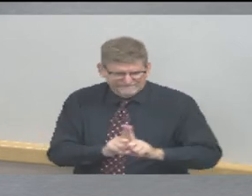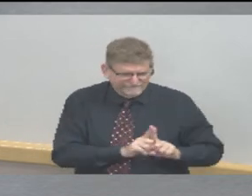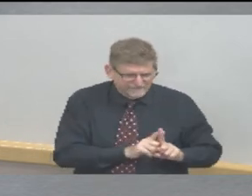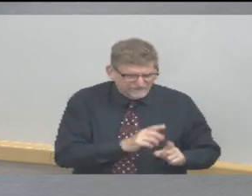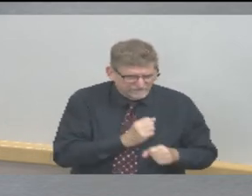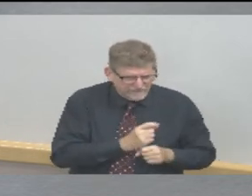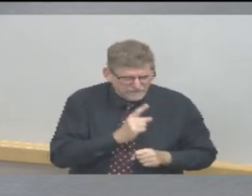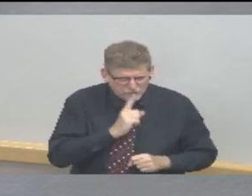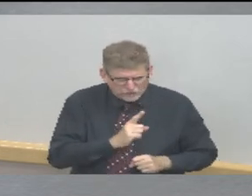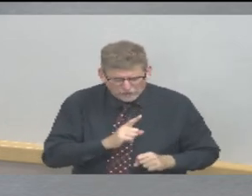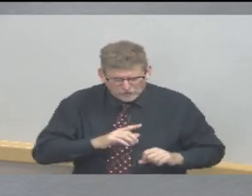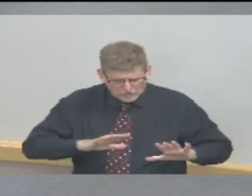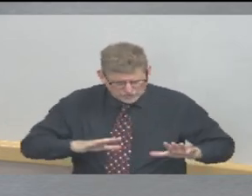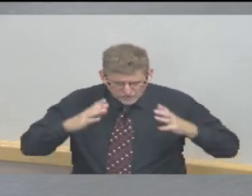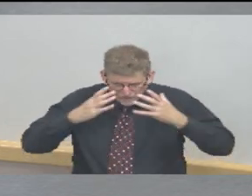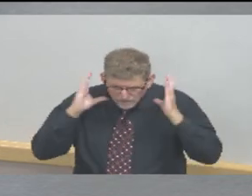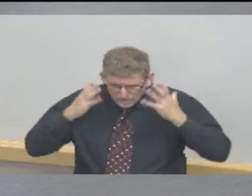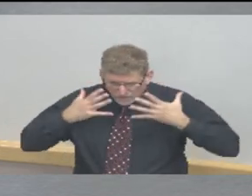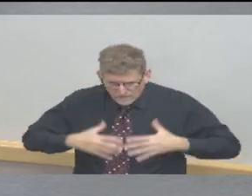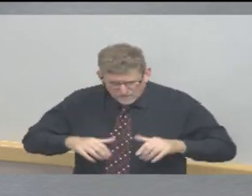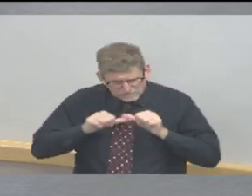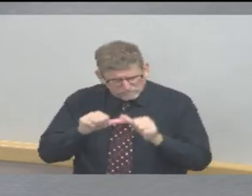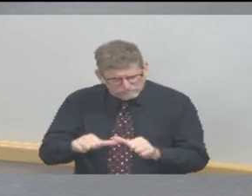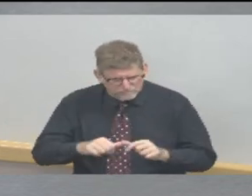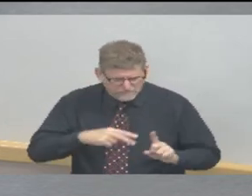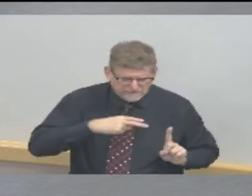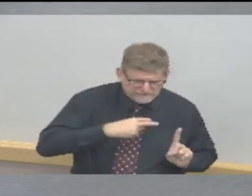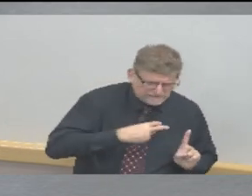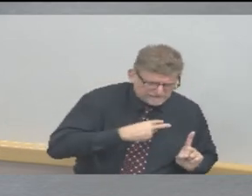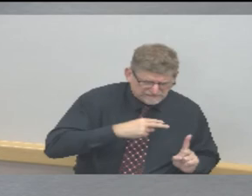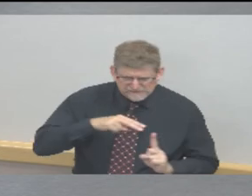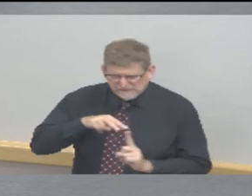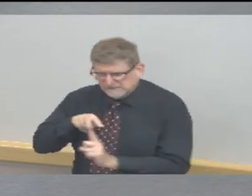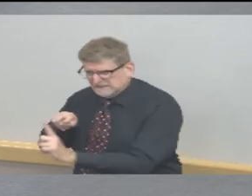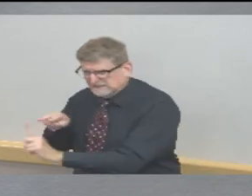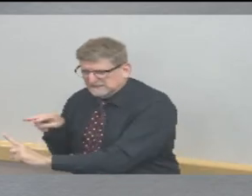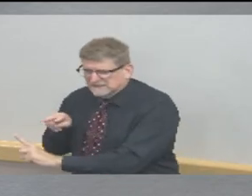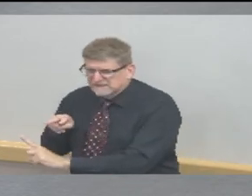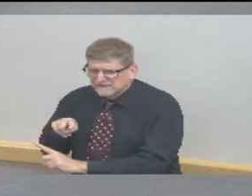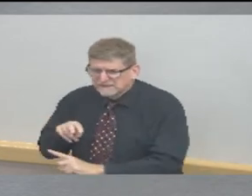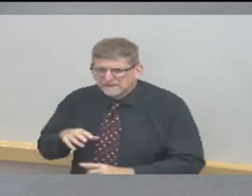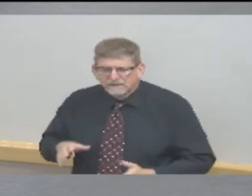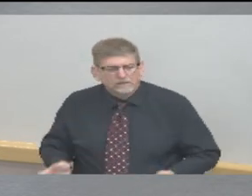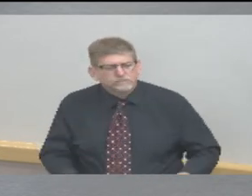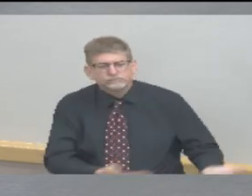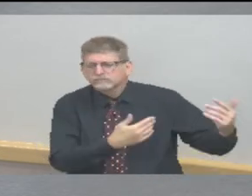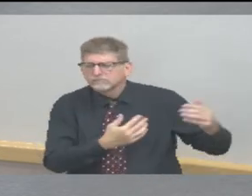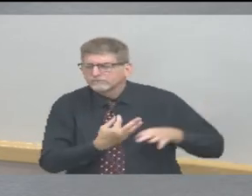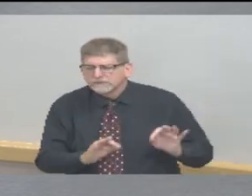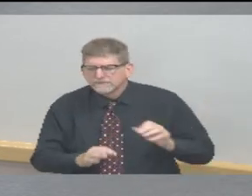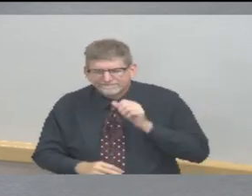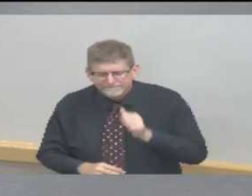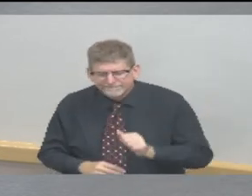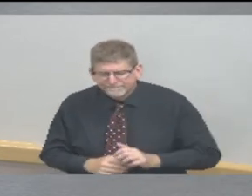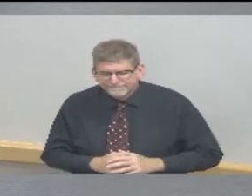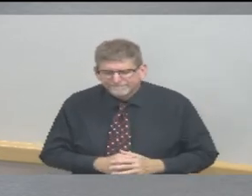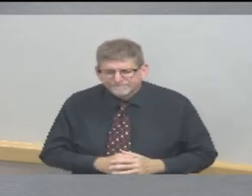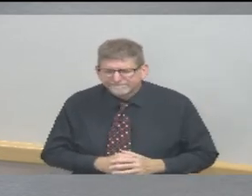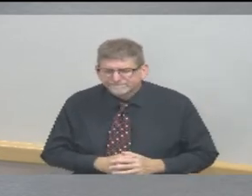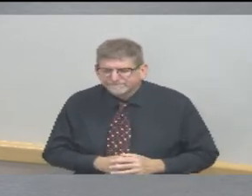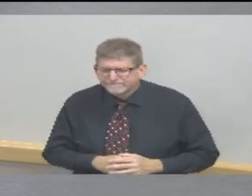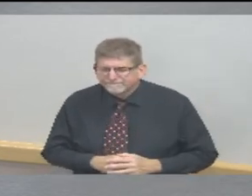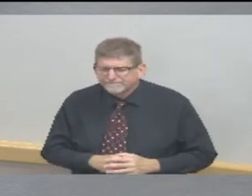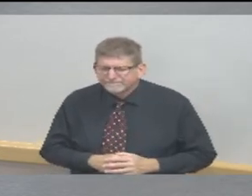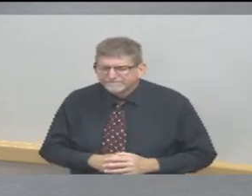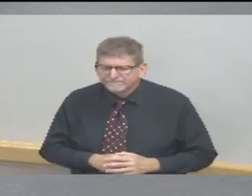accompany them to the bedside during that time. But we're trying to accommodate, at least to some degree, in particular